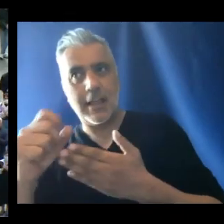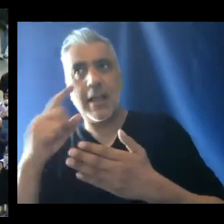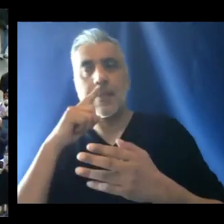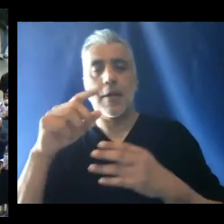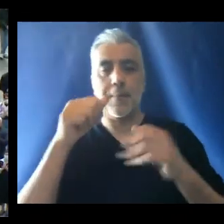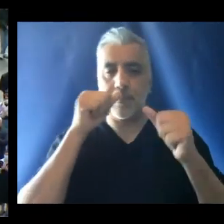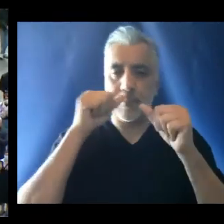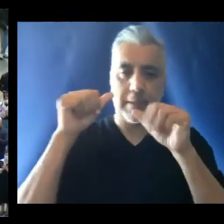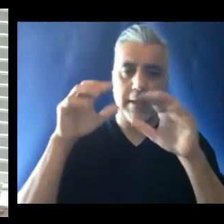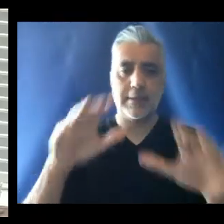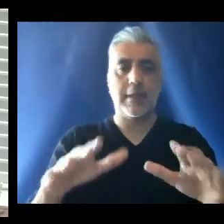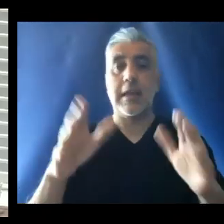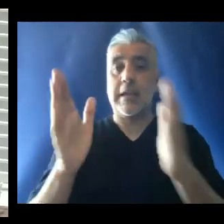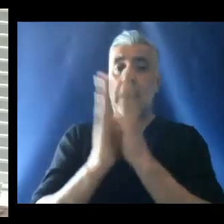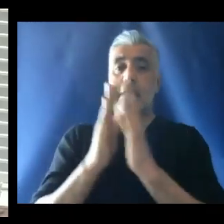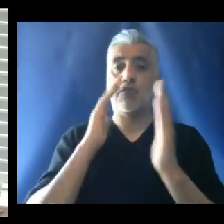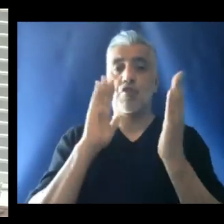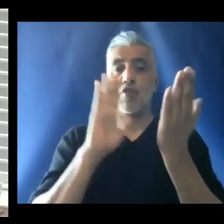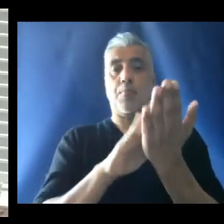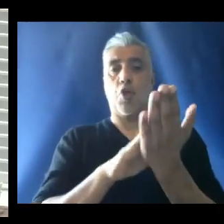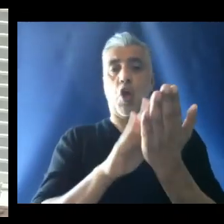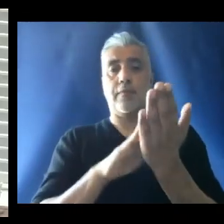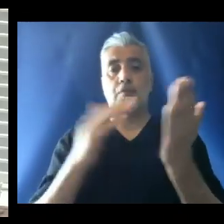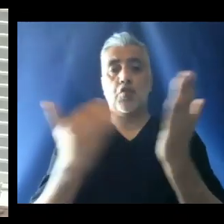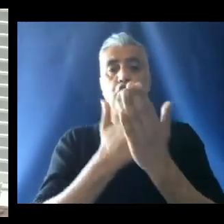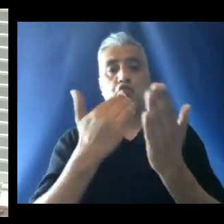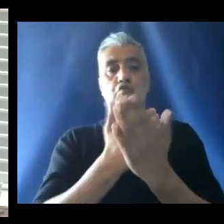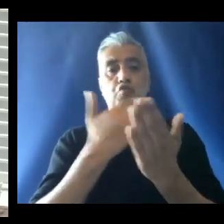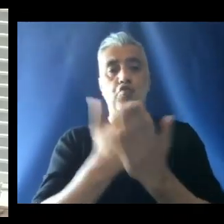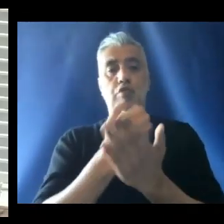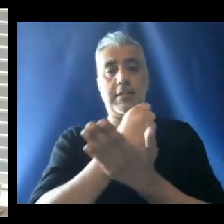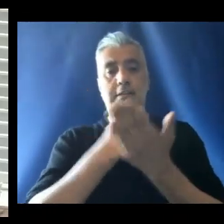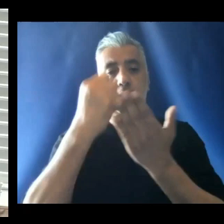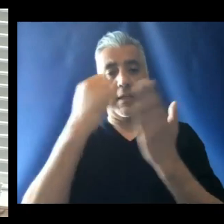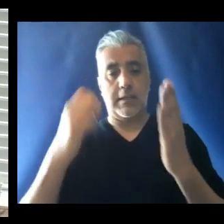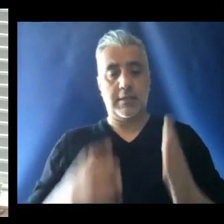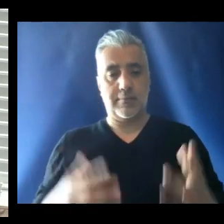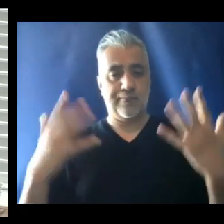beatified. And he asks for an applause for those new saints of the church.